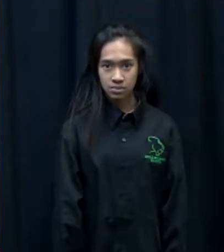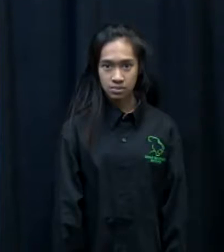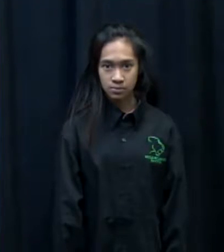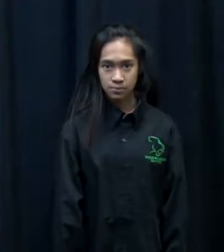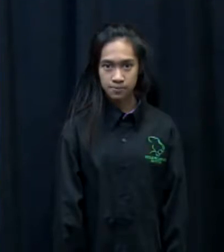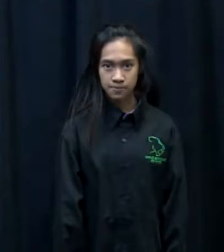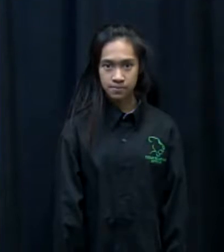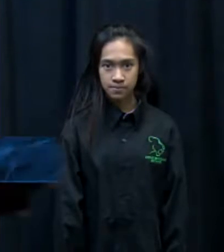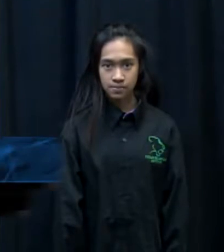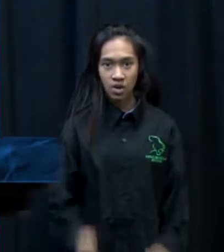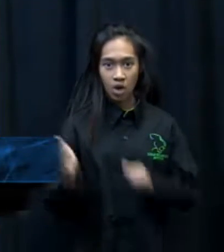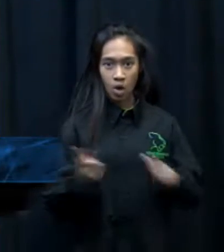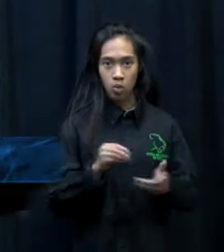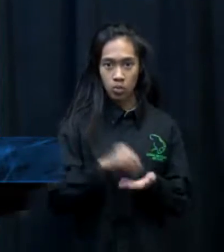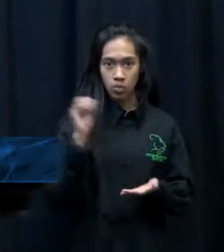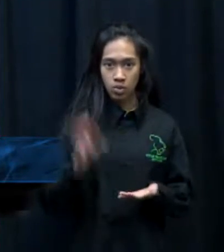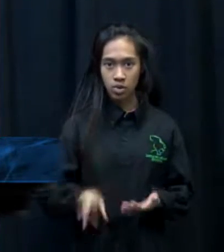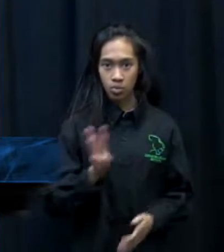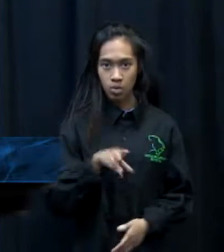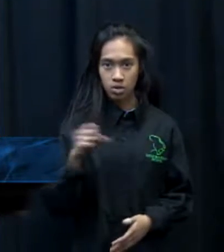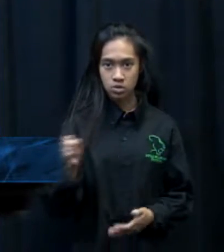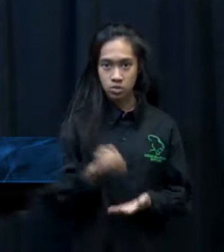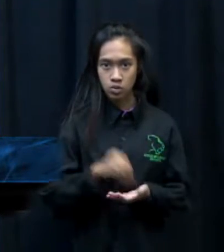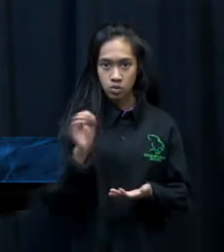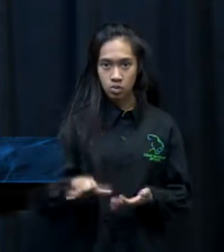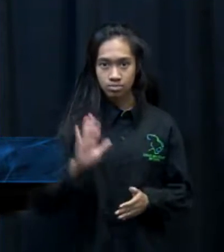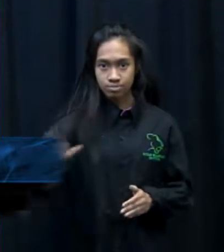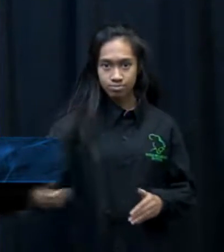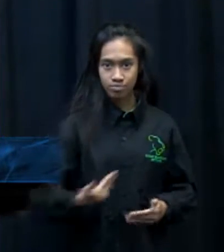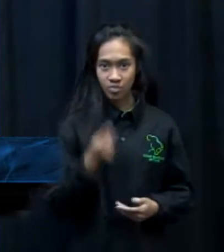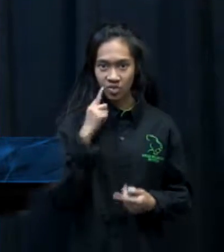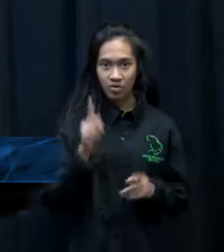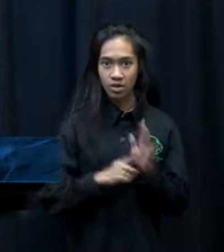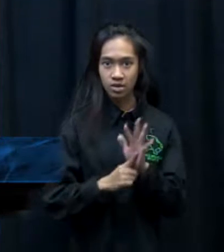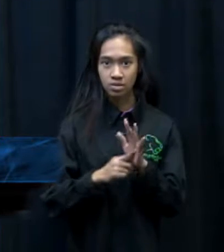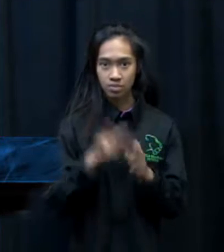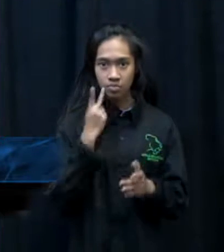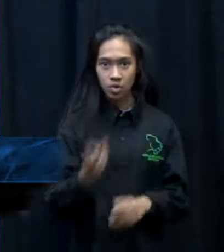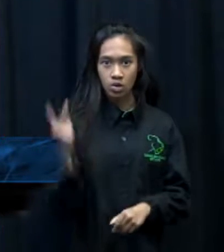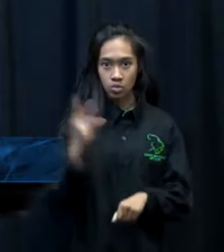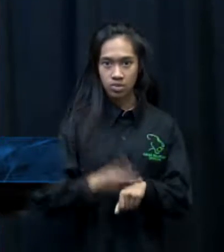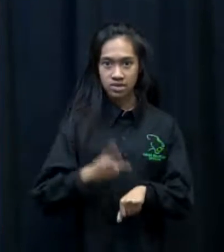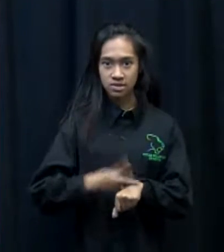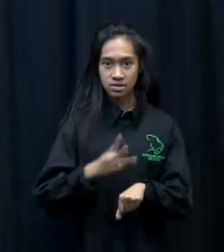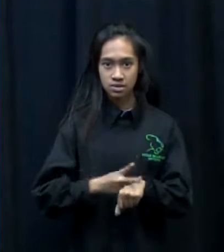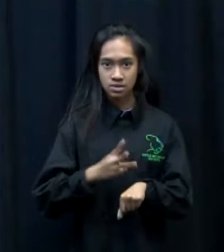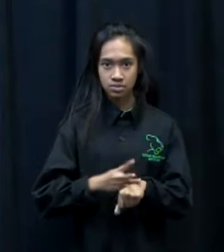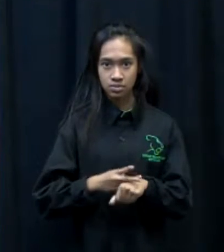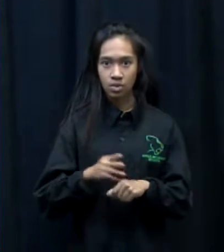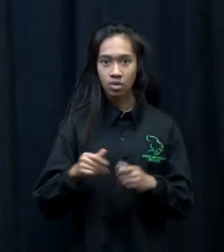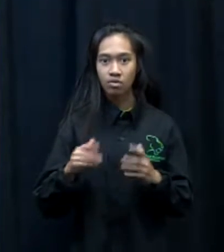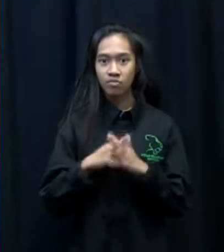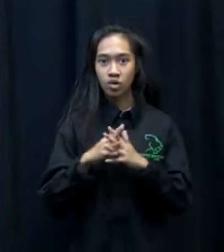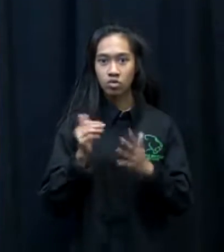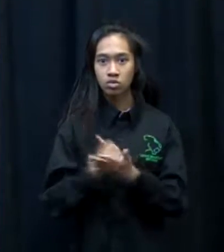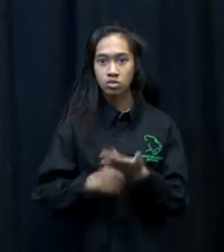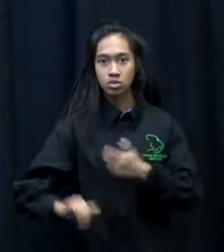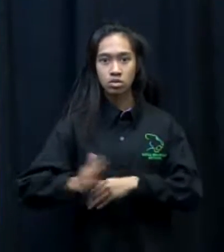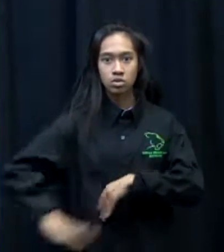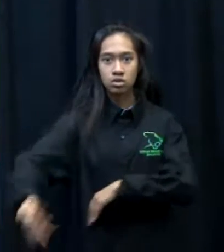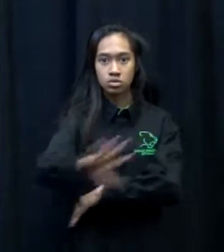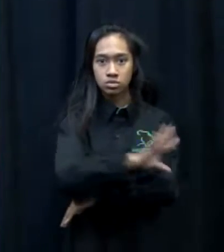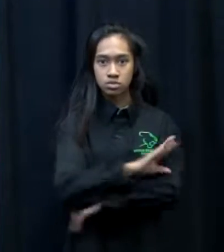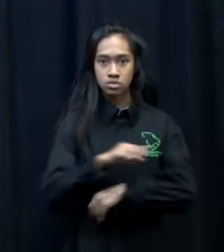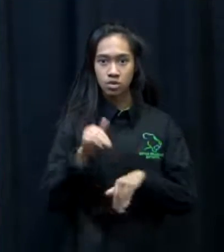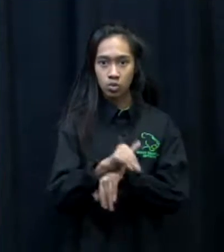All students and Western Hills partners are invited to a candlelight memorial for Mr. James Wellman on the football field tonight at 6 p.m.